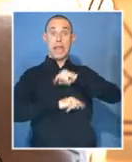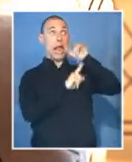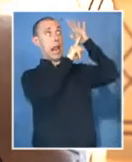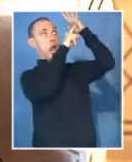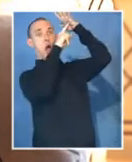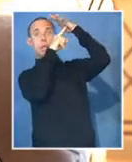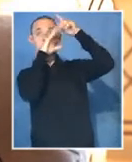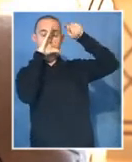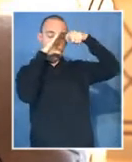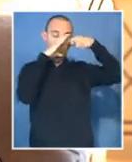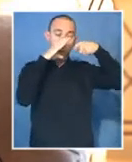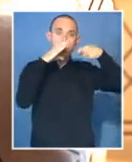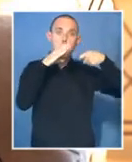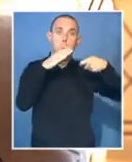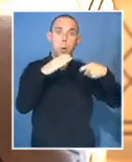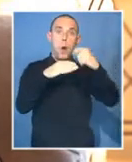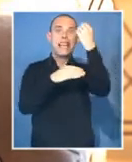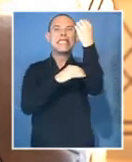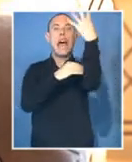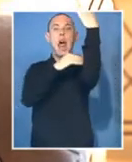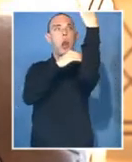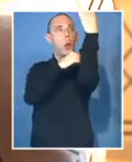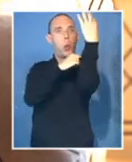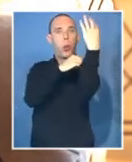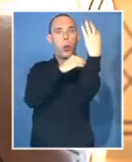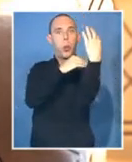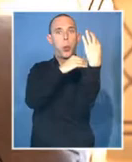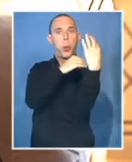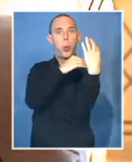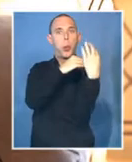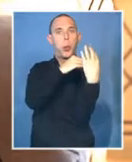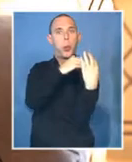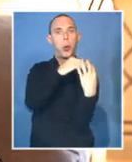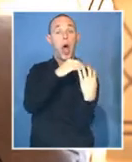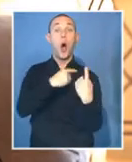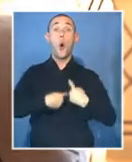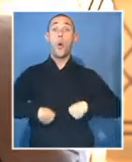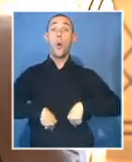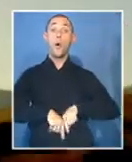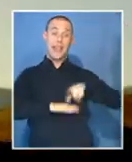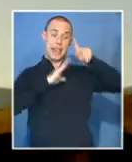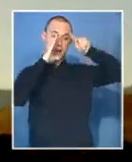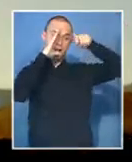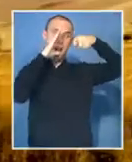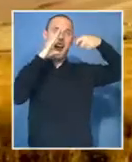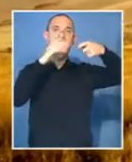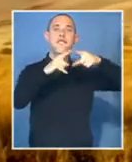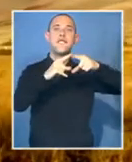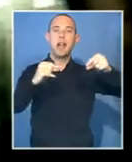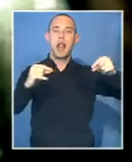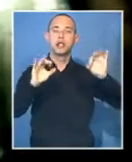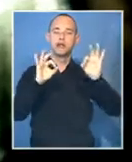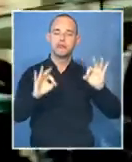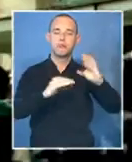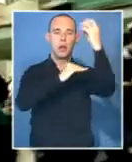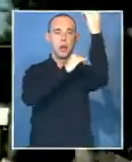shooting this and the sun was setting. And literally, as we finished that shot, the sun set